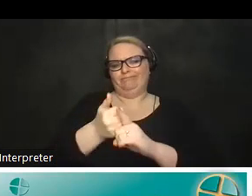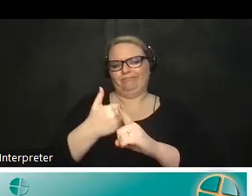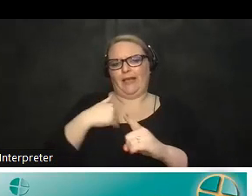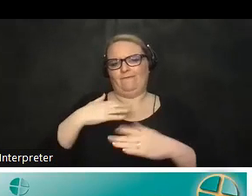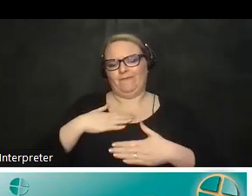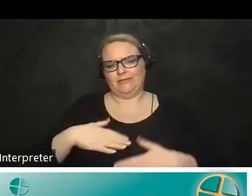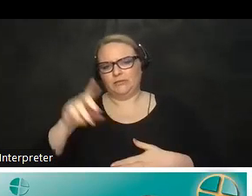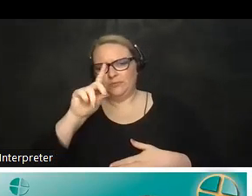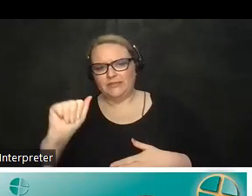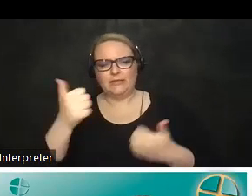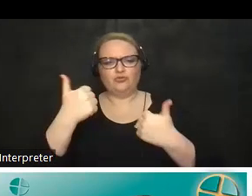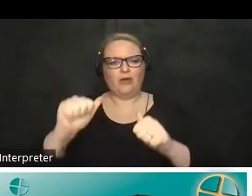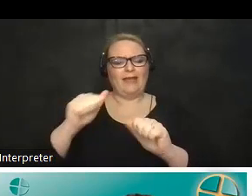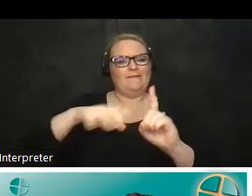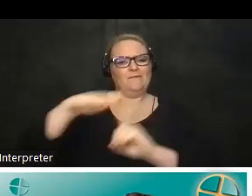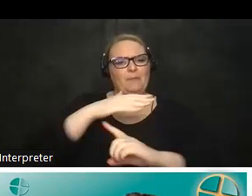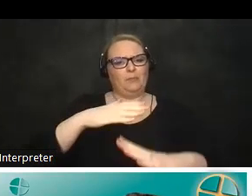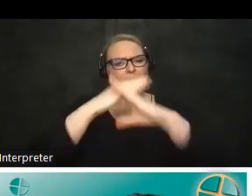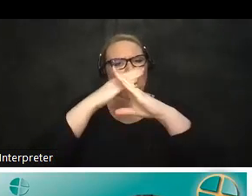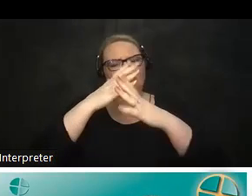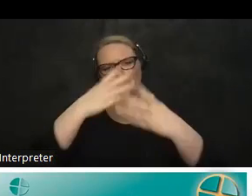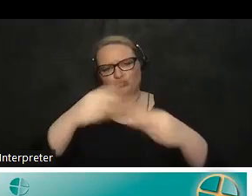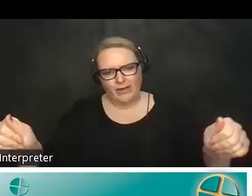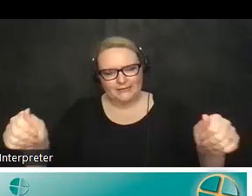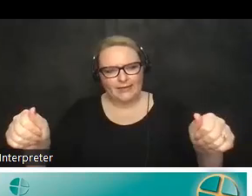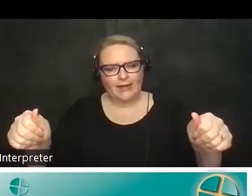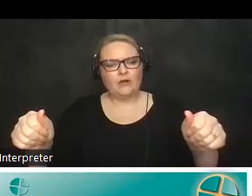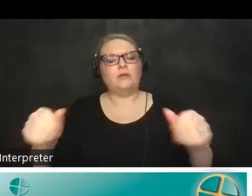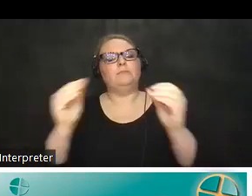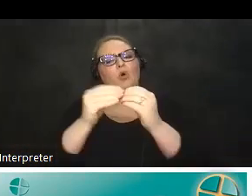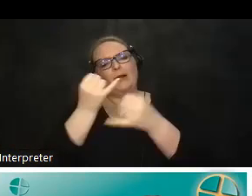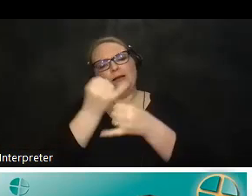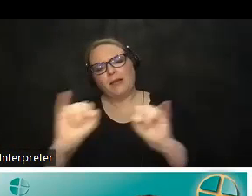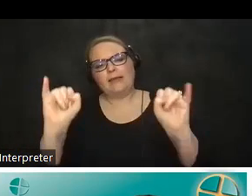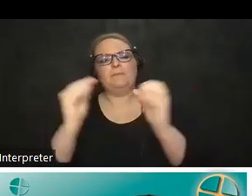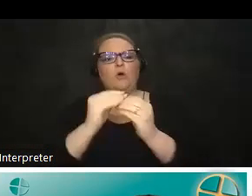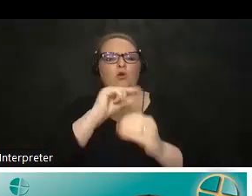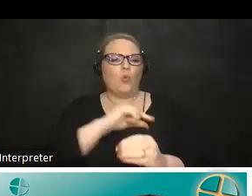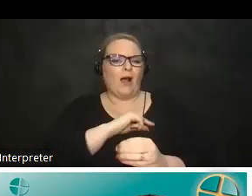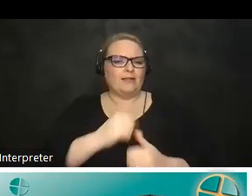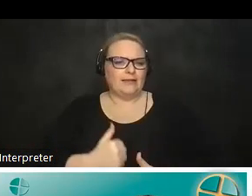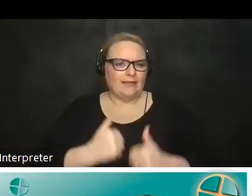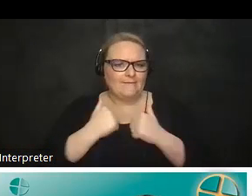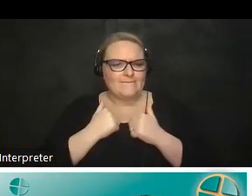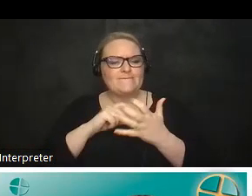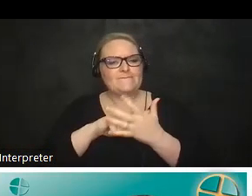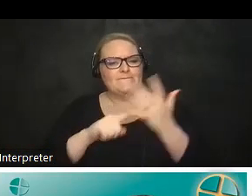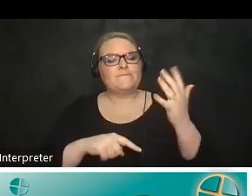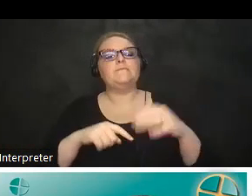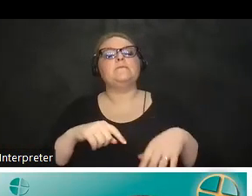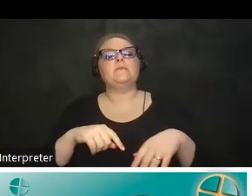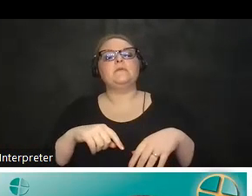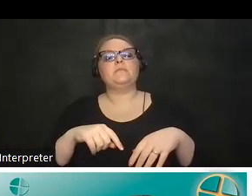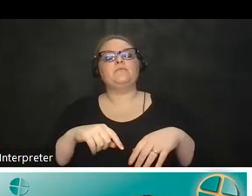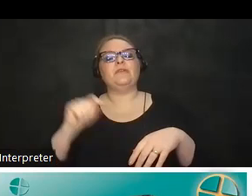overcome environmental barriers and that help provide greater independence quality of life and inclusion so there's a shared affinity